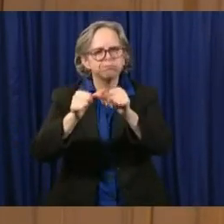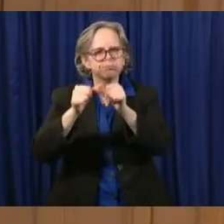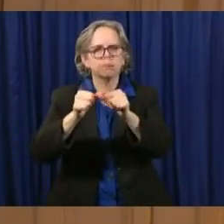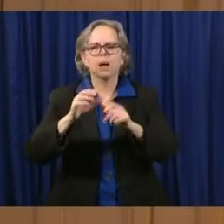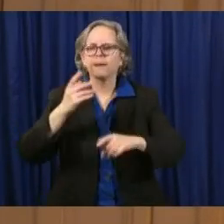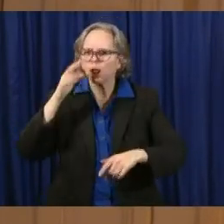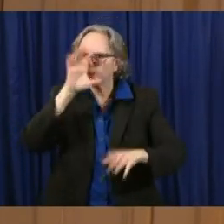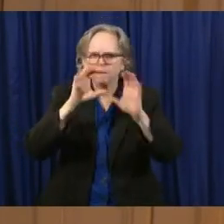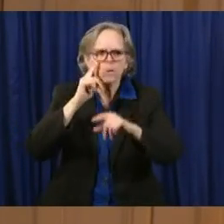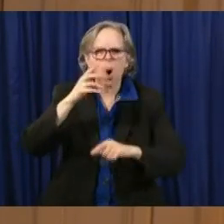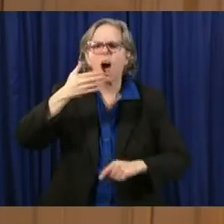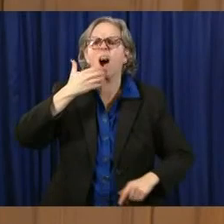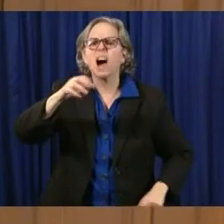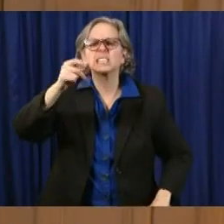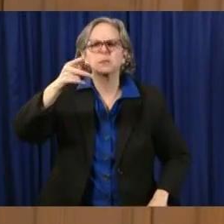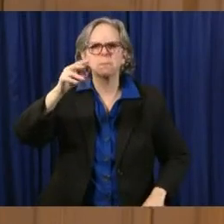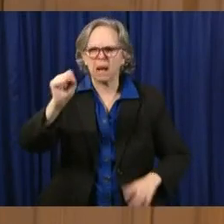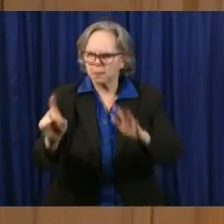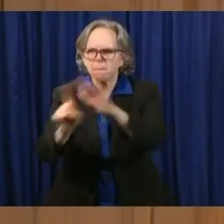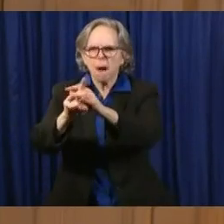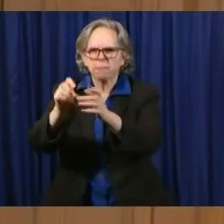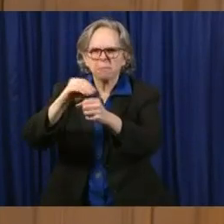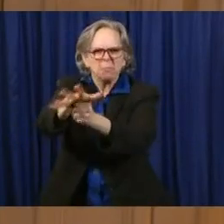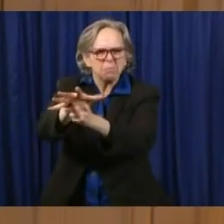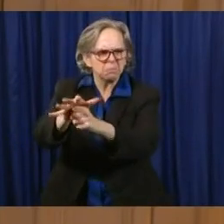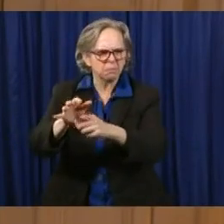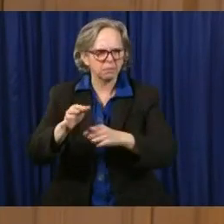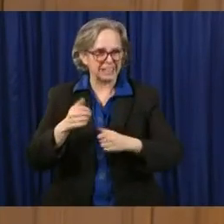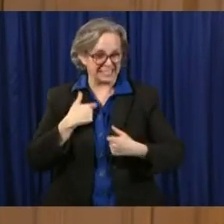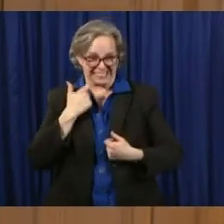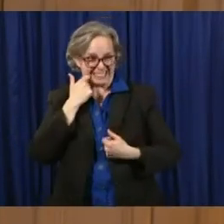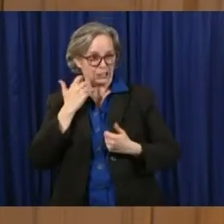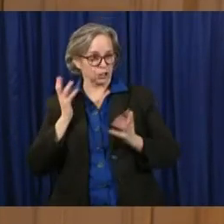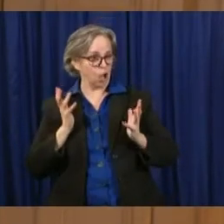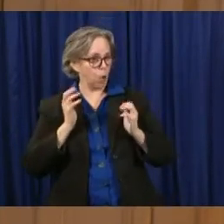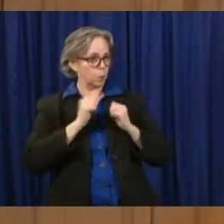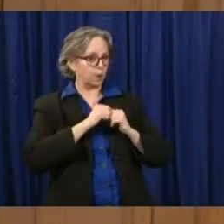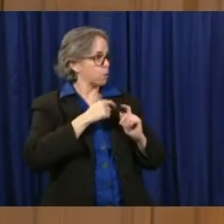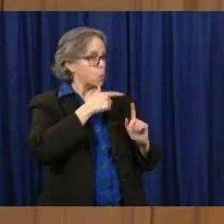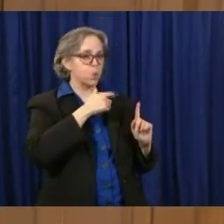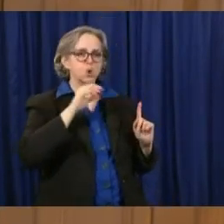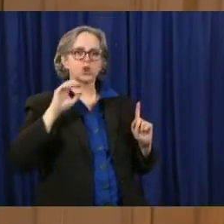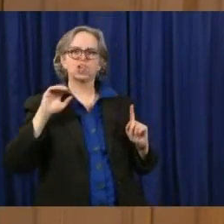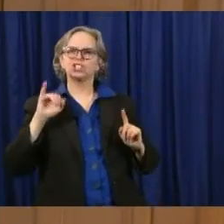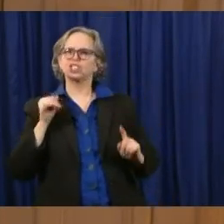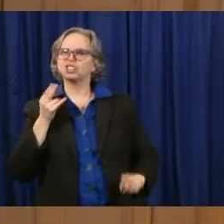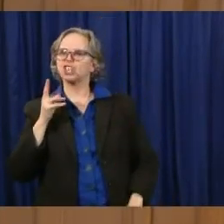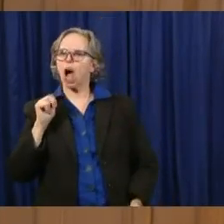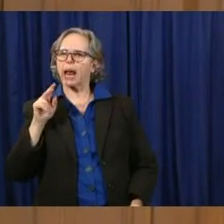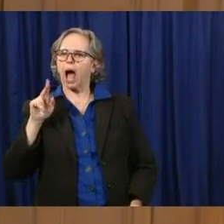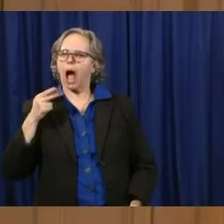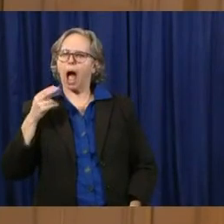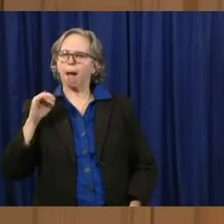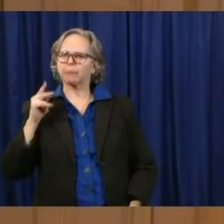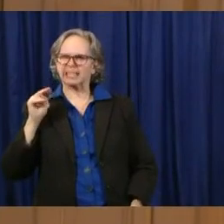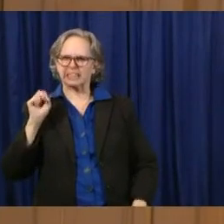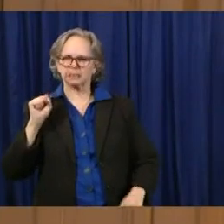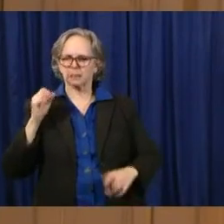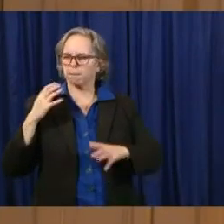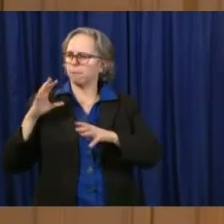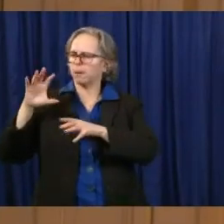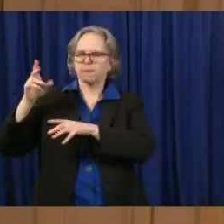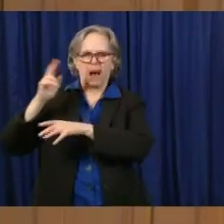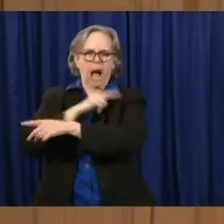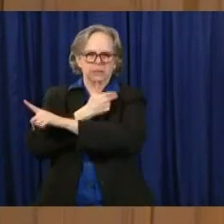Hopkins, a colleague there, who helped write one of the suggested plan sort of elements. We've been studying every